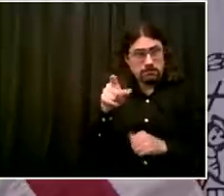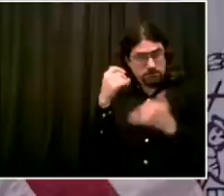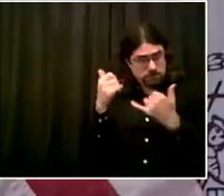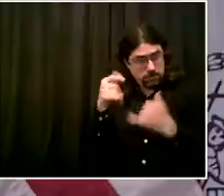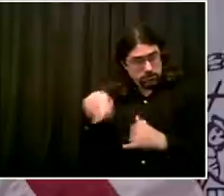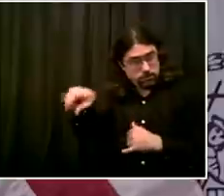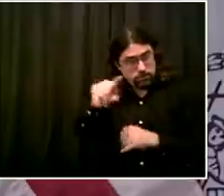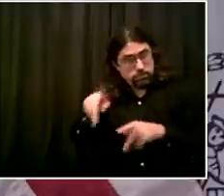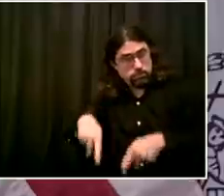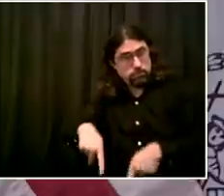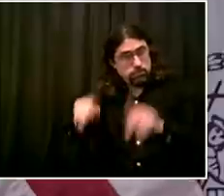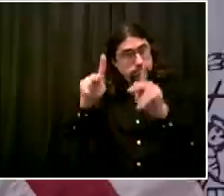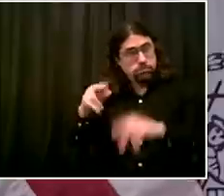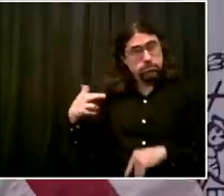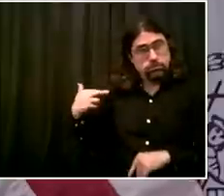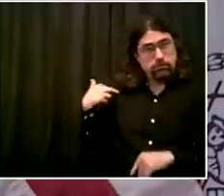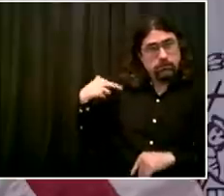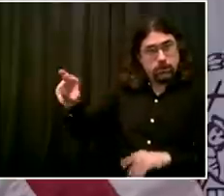fuller answer.